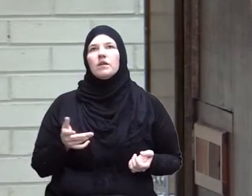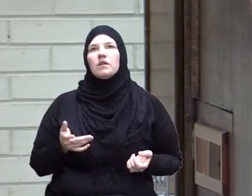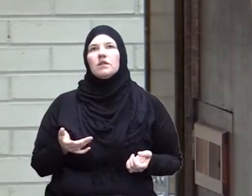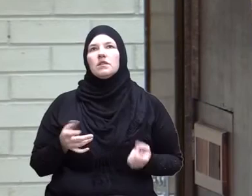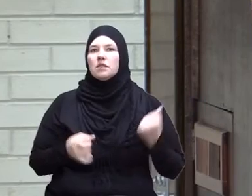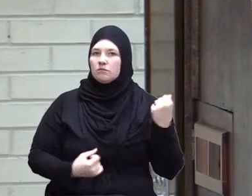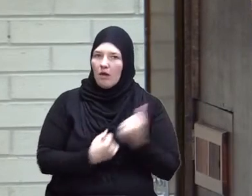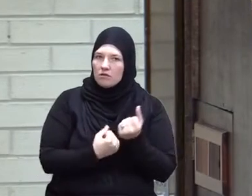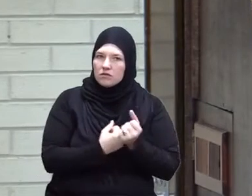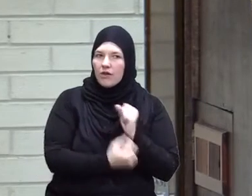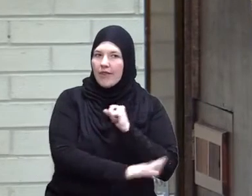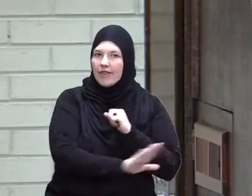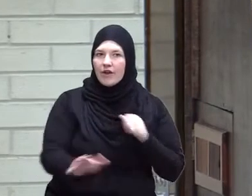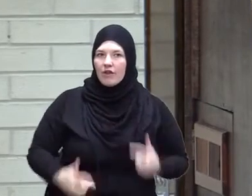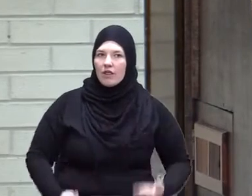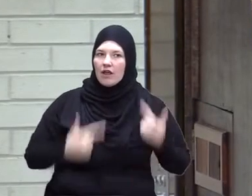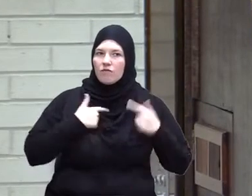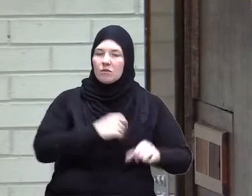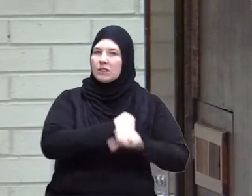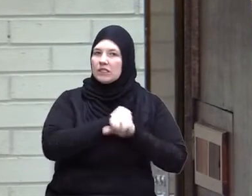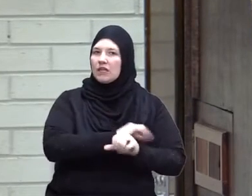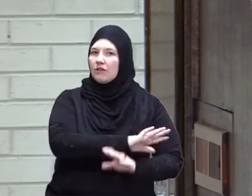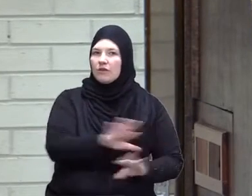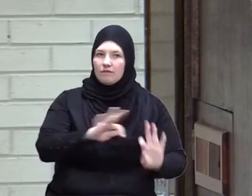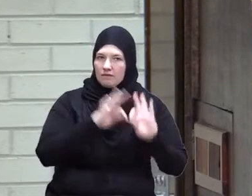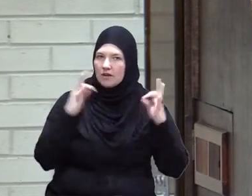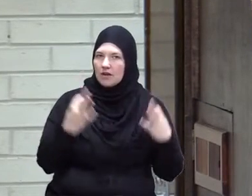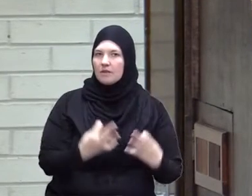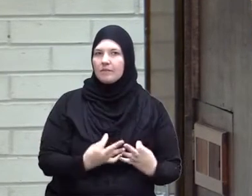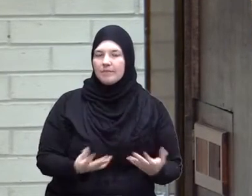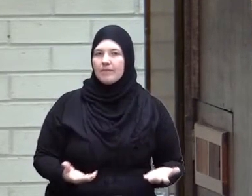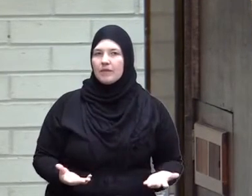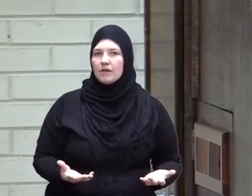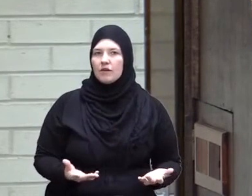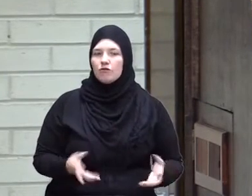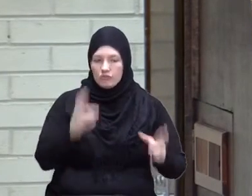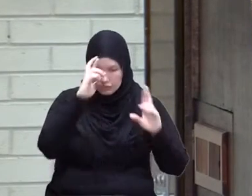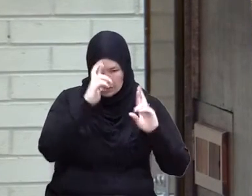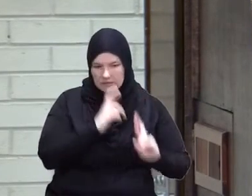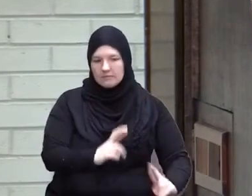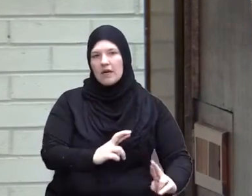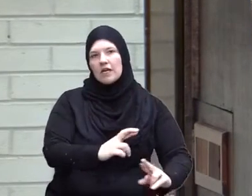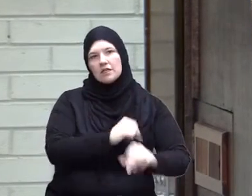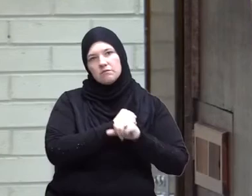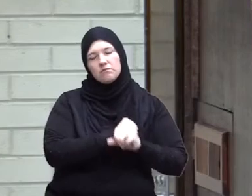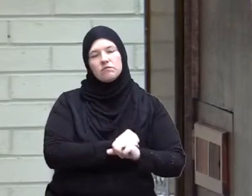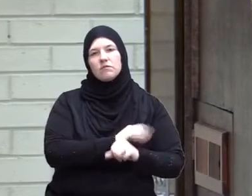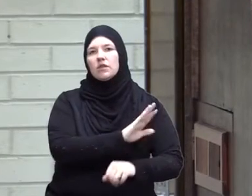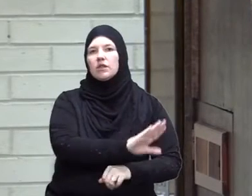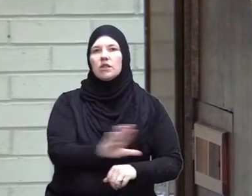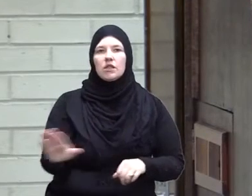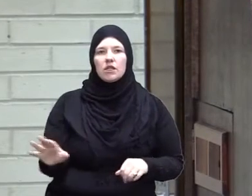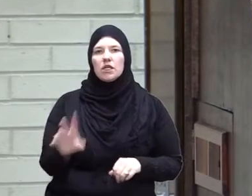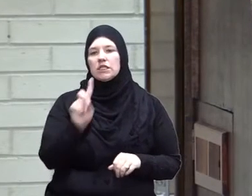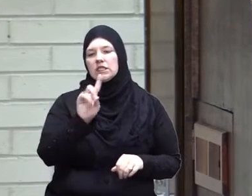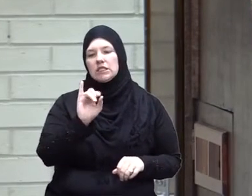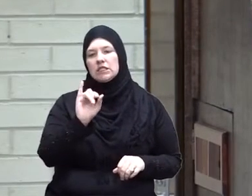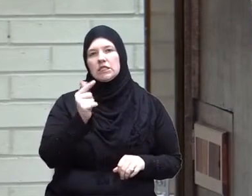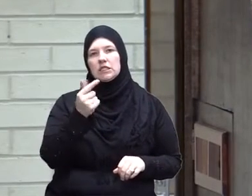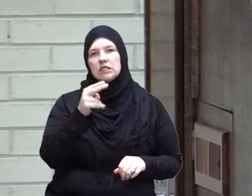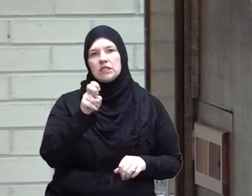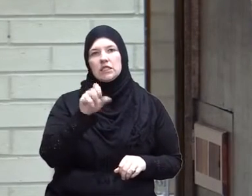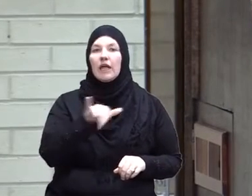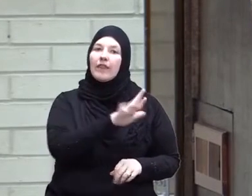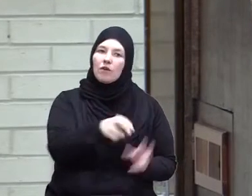sponsor their life protect their family respect and protect their dignity they represent our